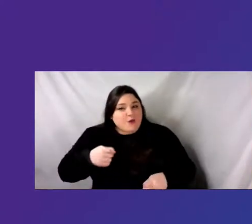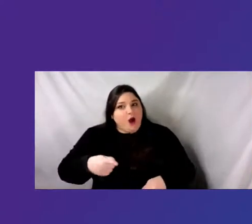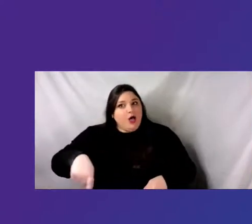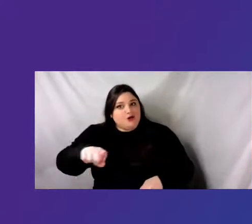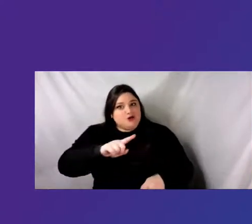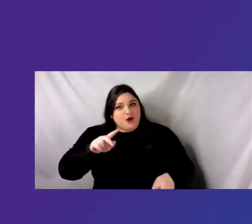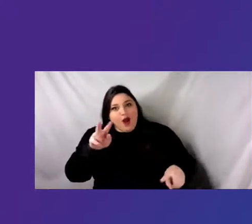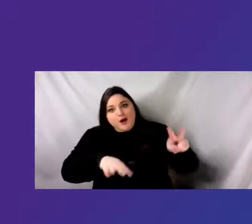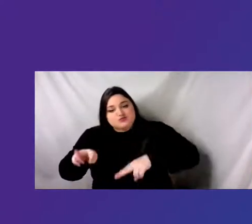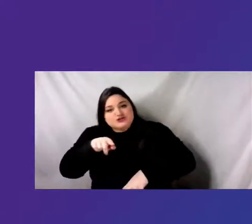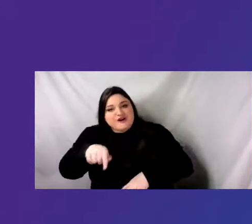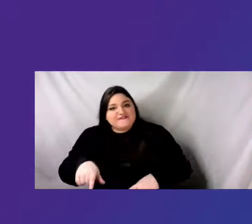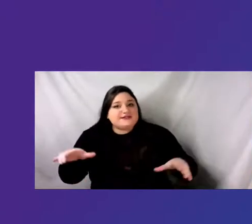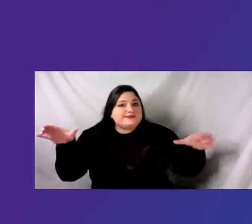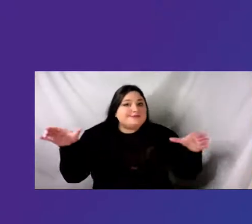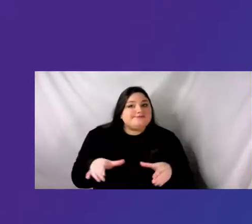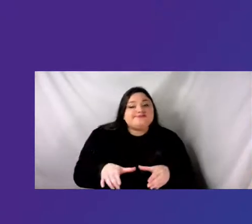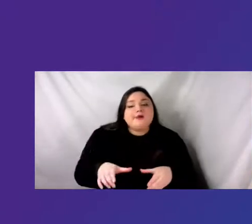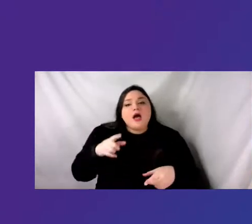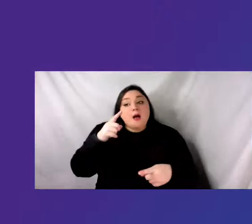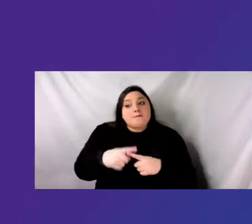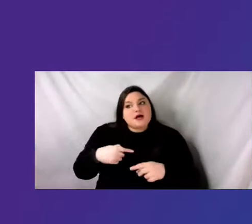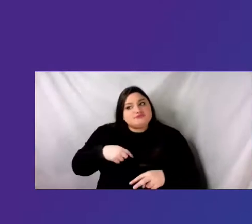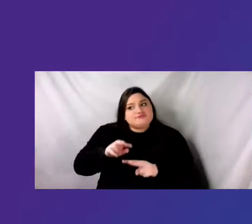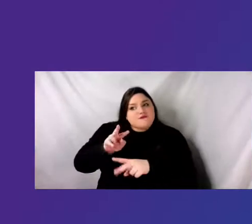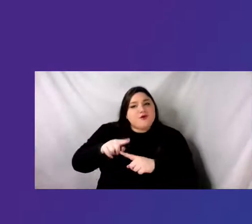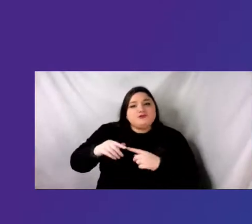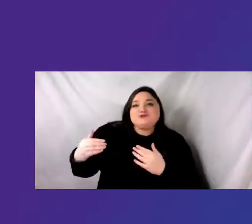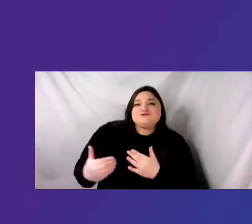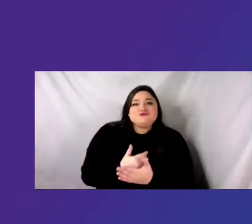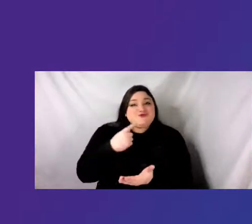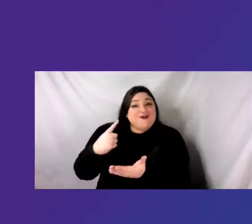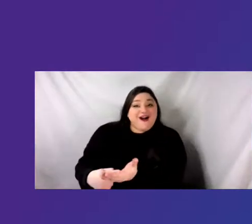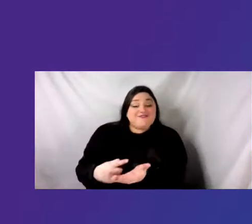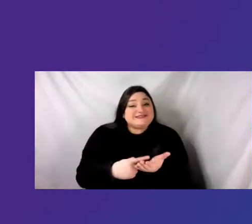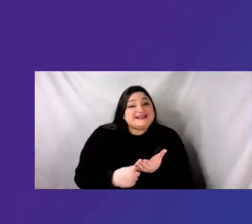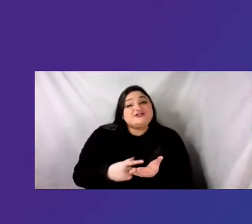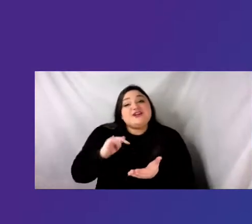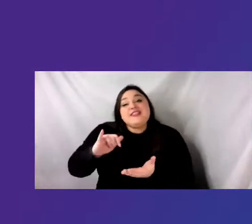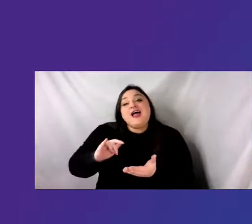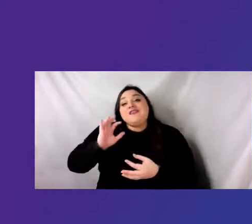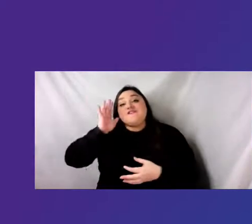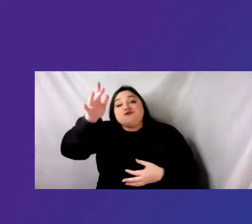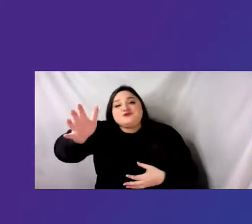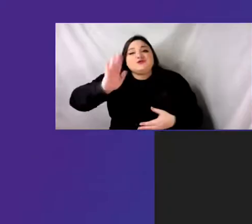excited to approach new conversations hopefully in person in the years to come